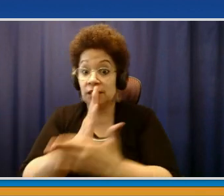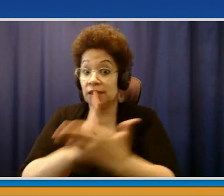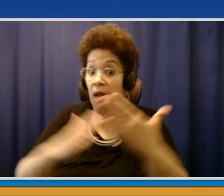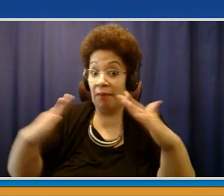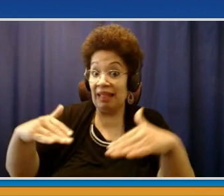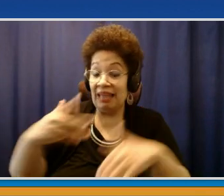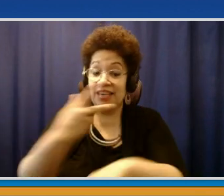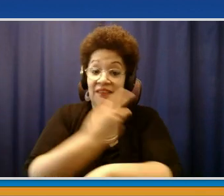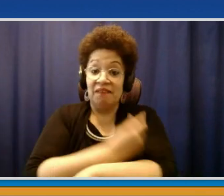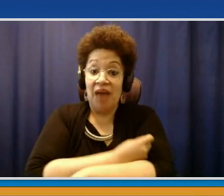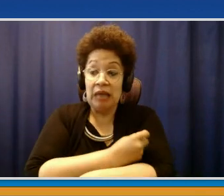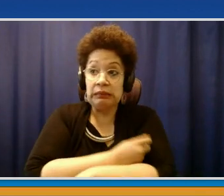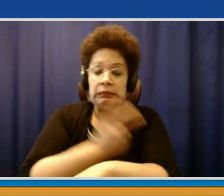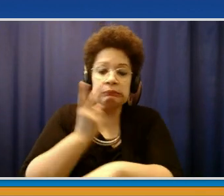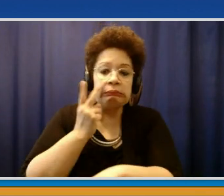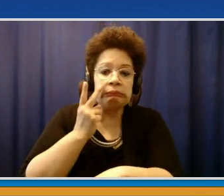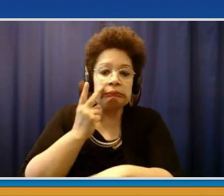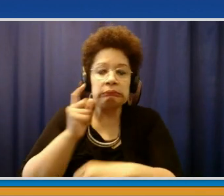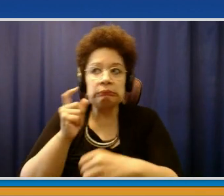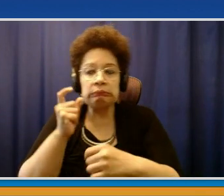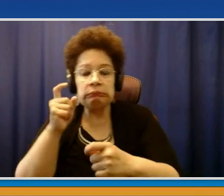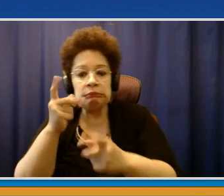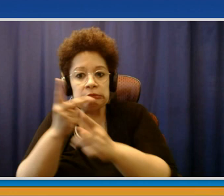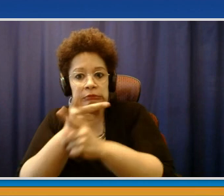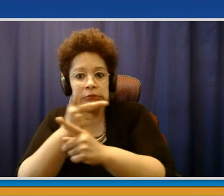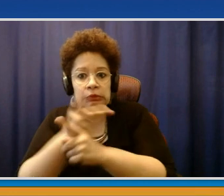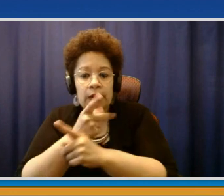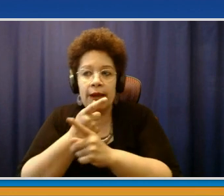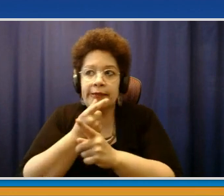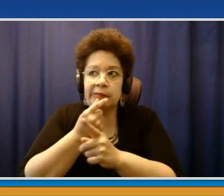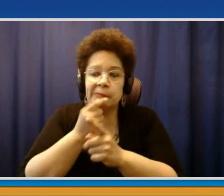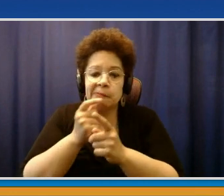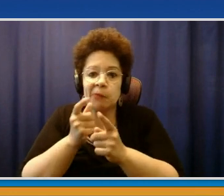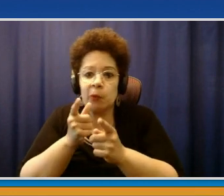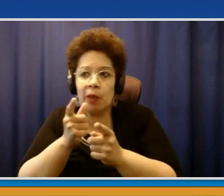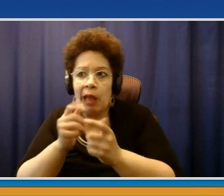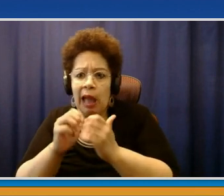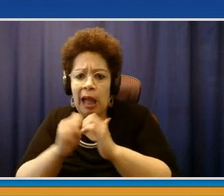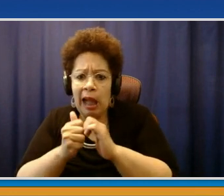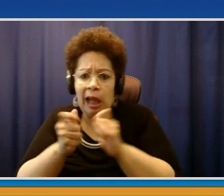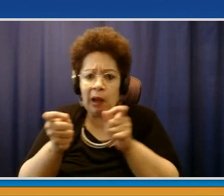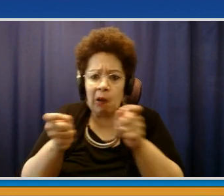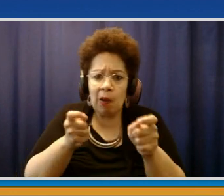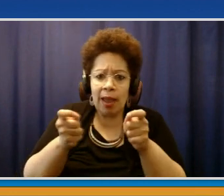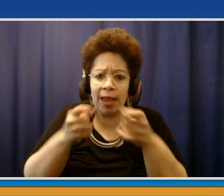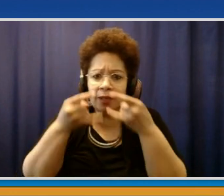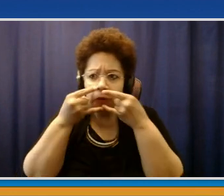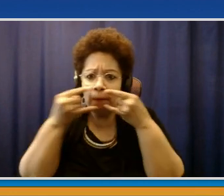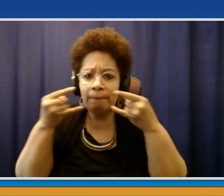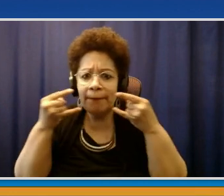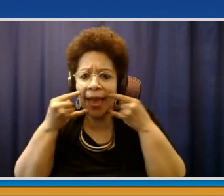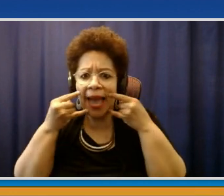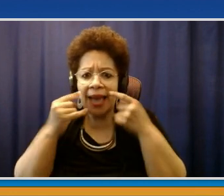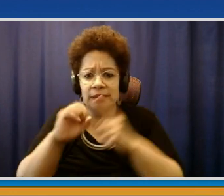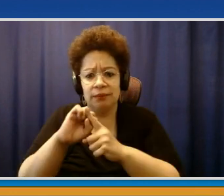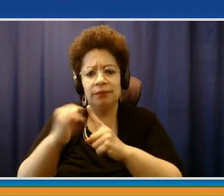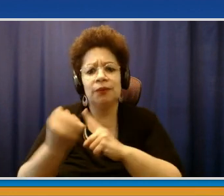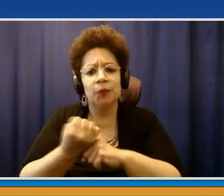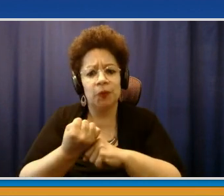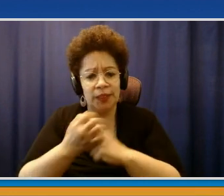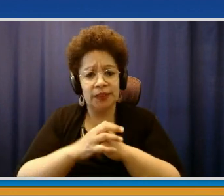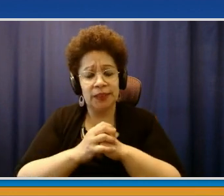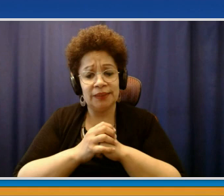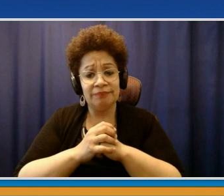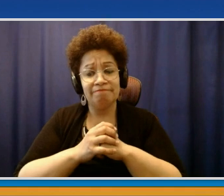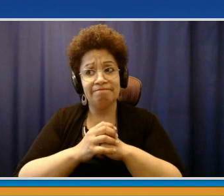percent of our 18 plus population is vaccinated, we don't, at least one dose, we don't know how we're going to handle